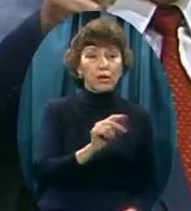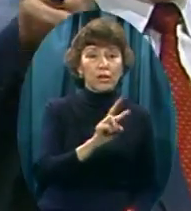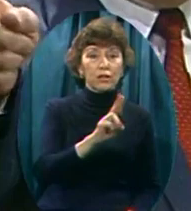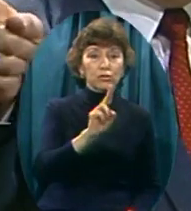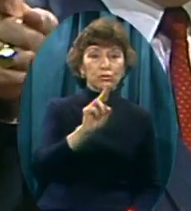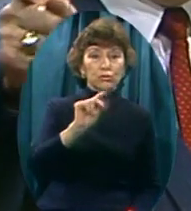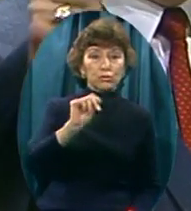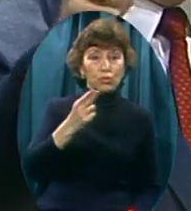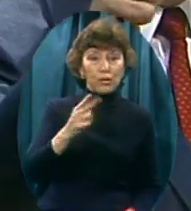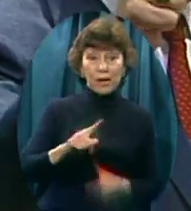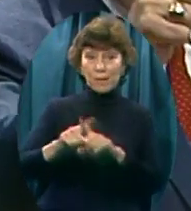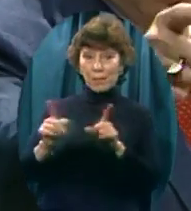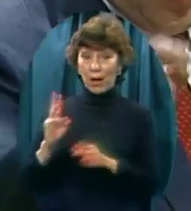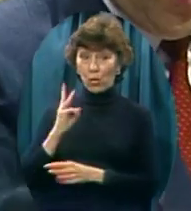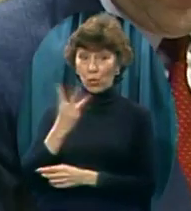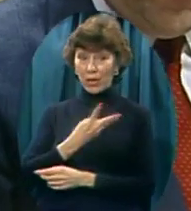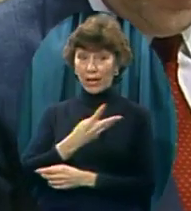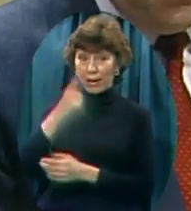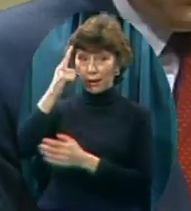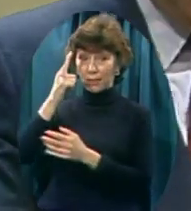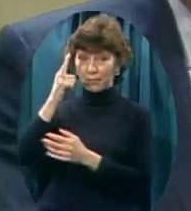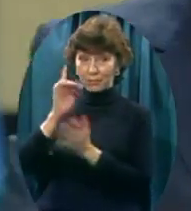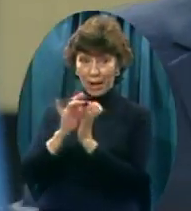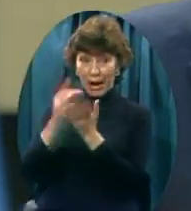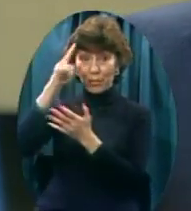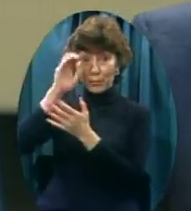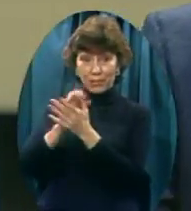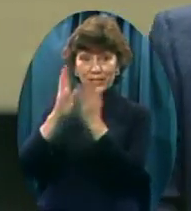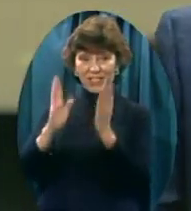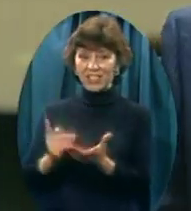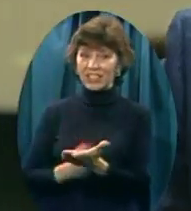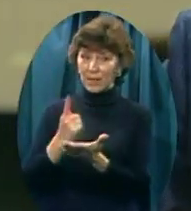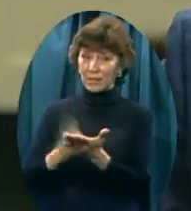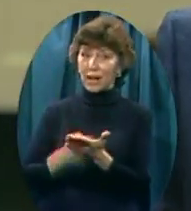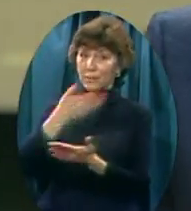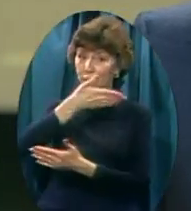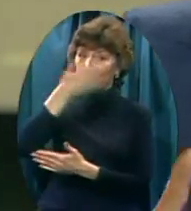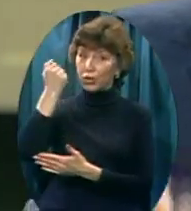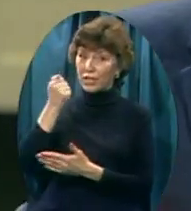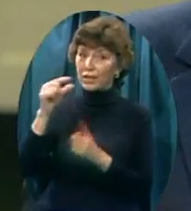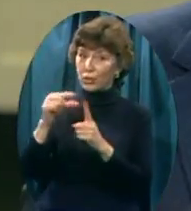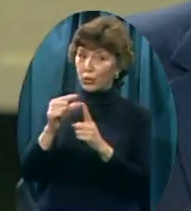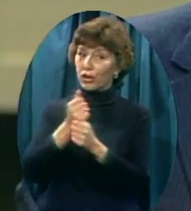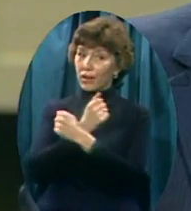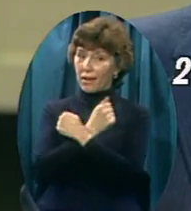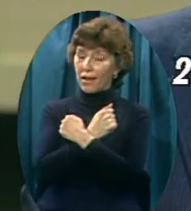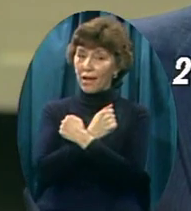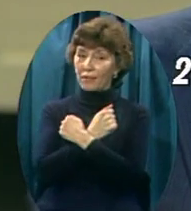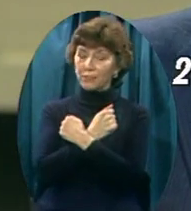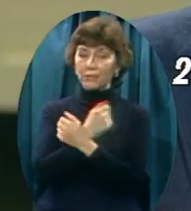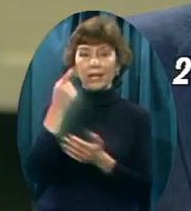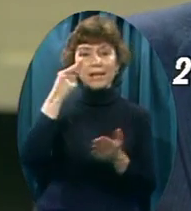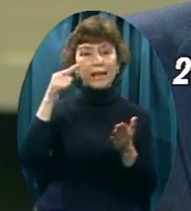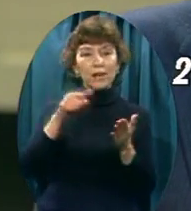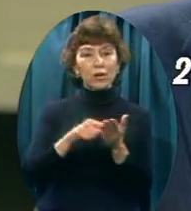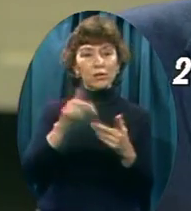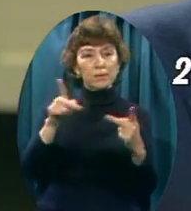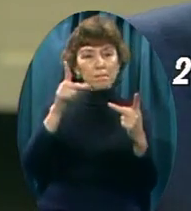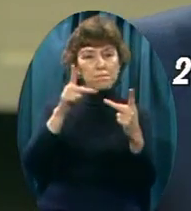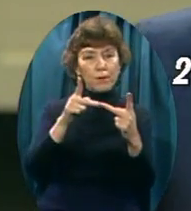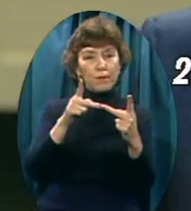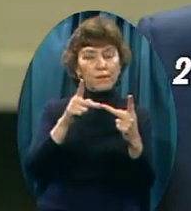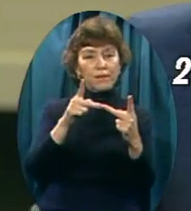the truth In love 1 Corinthians 13 Is the love chapter Notice now The impeccability of love